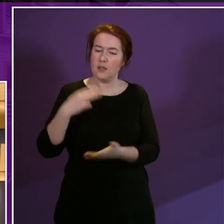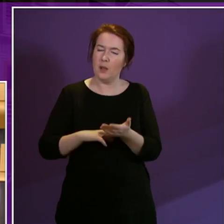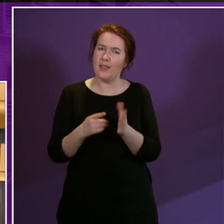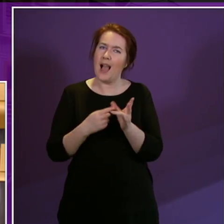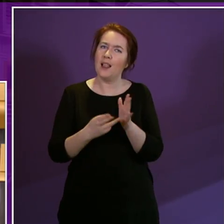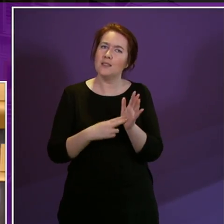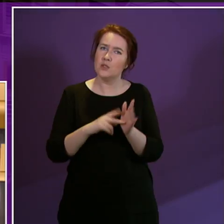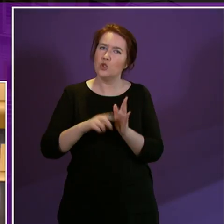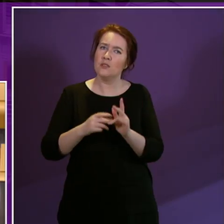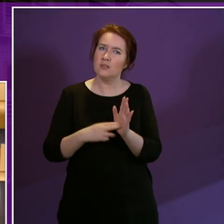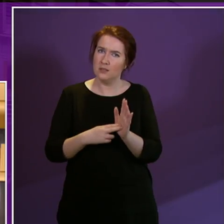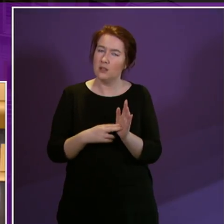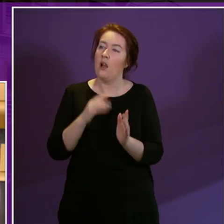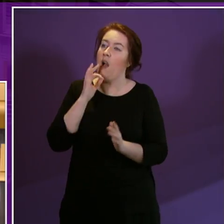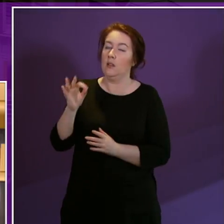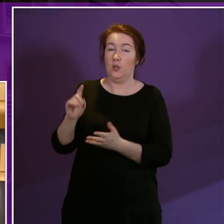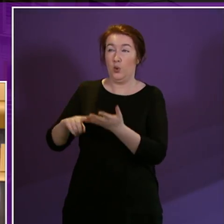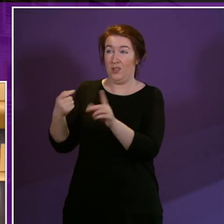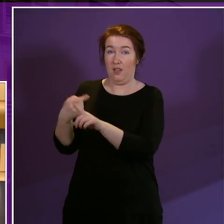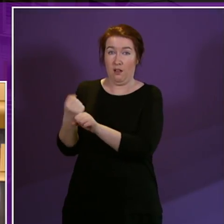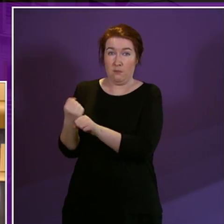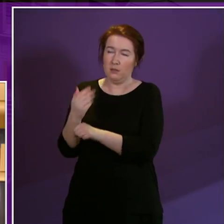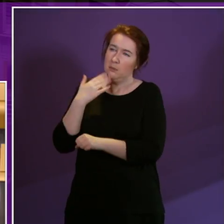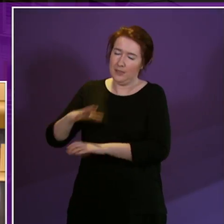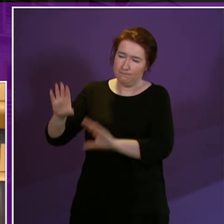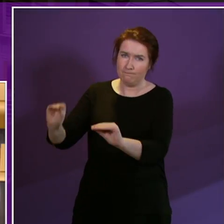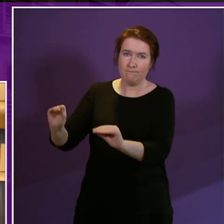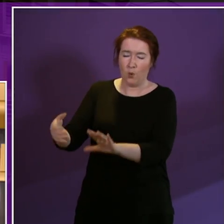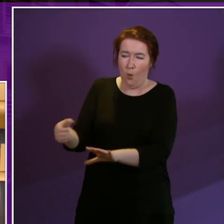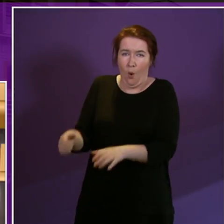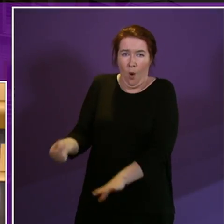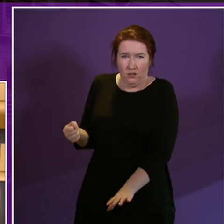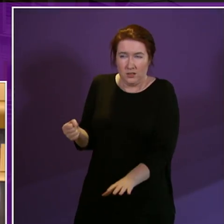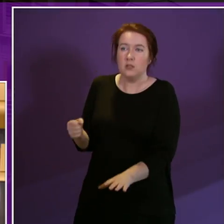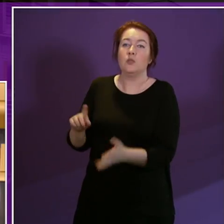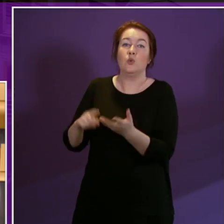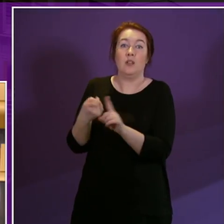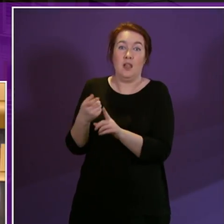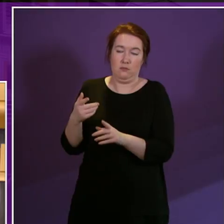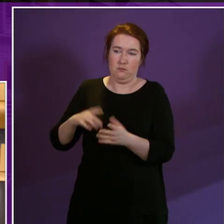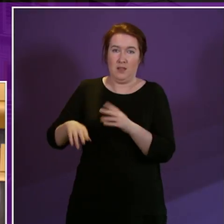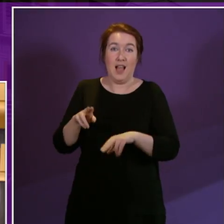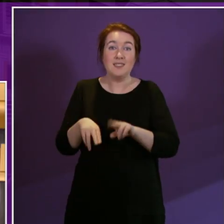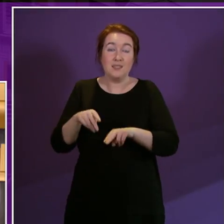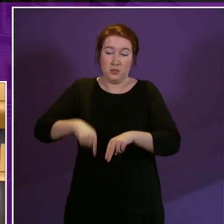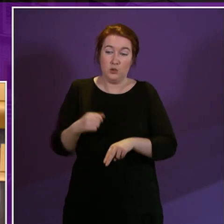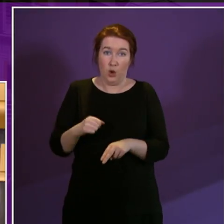Government to ask the UK Government to halt reassessments in Scotland. And we support that call to protect up